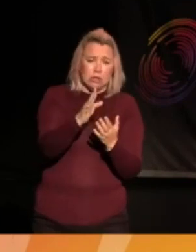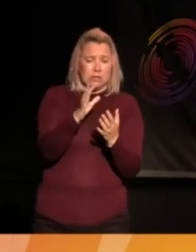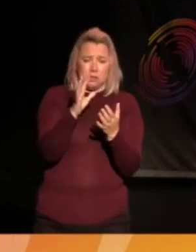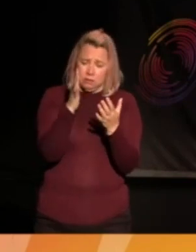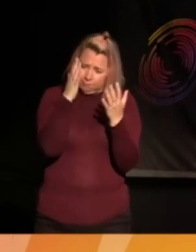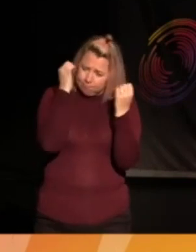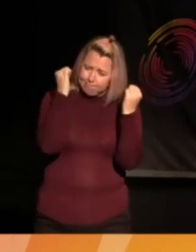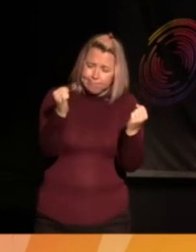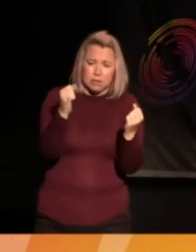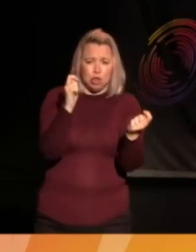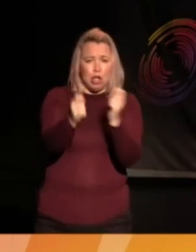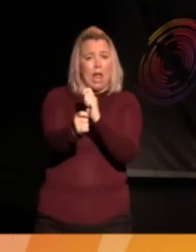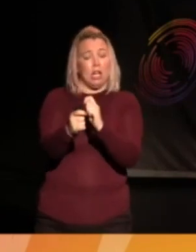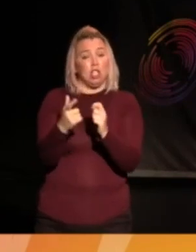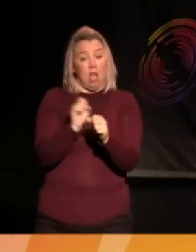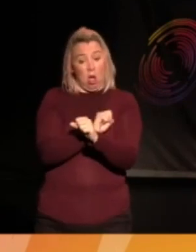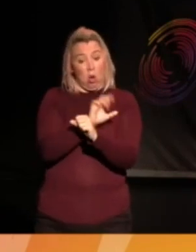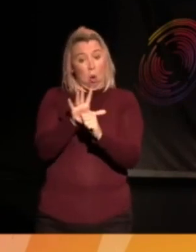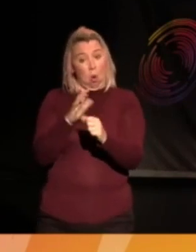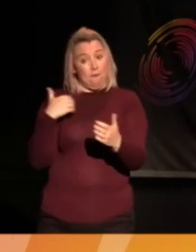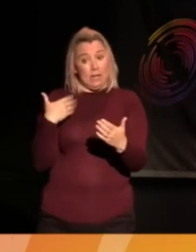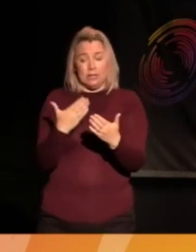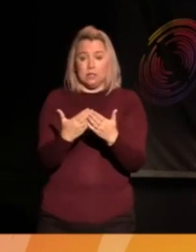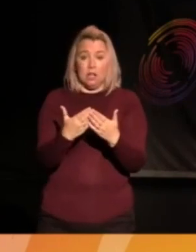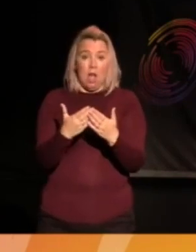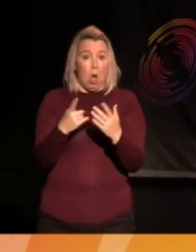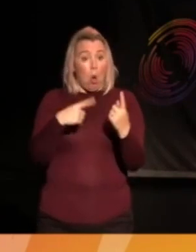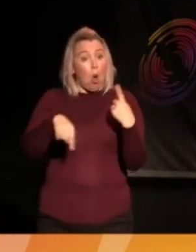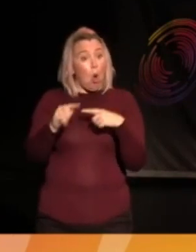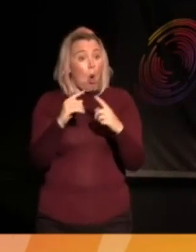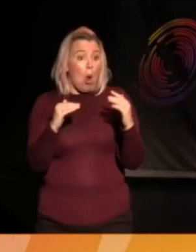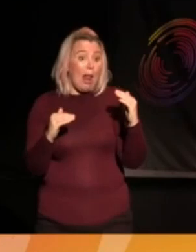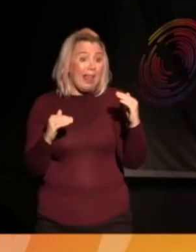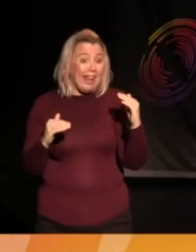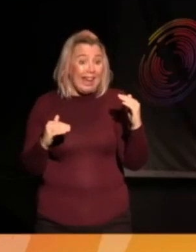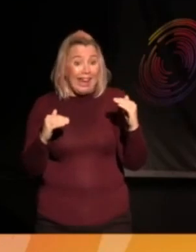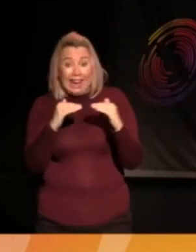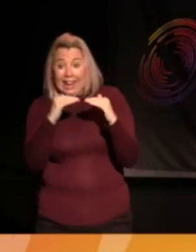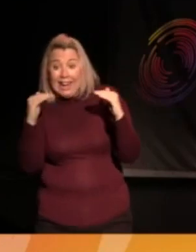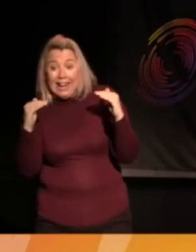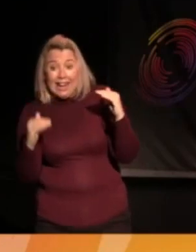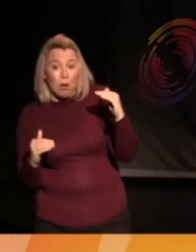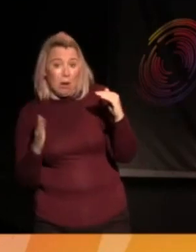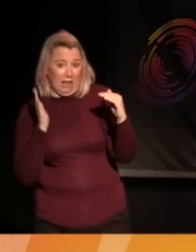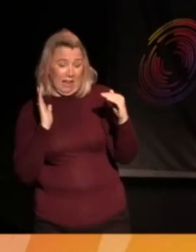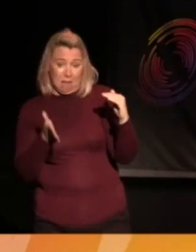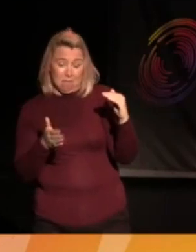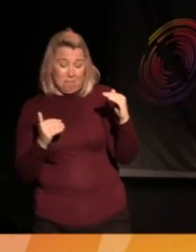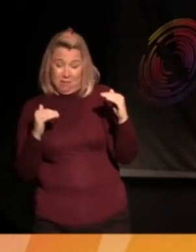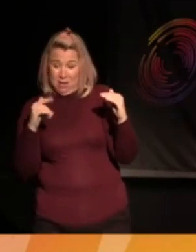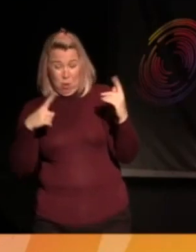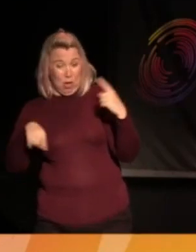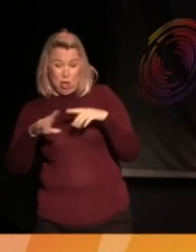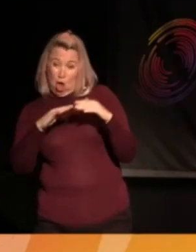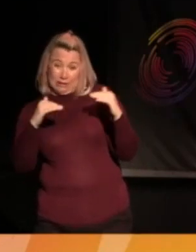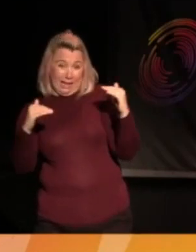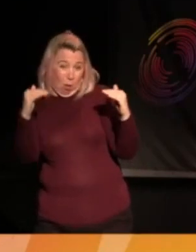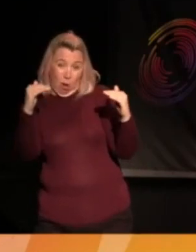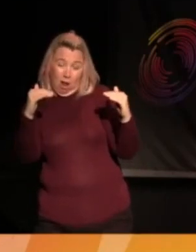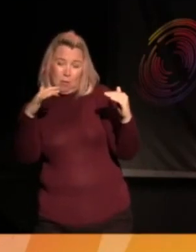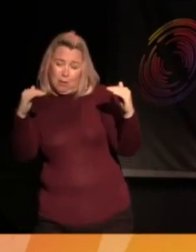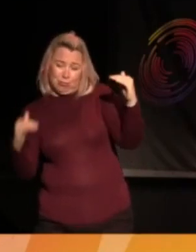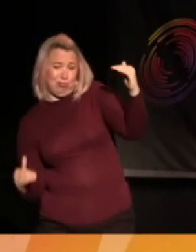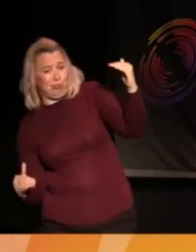and injustice. The pandemic has shown us that. We are not equal in any way, shape or form if we're honest. Miles from it and we've got to take